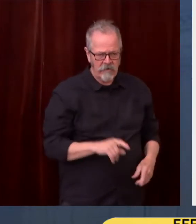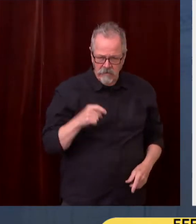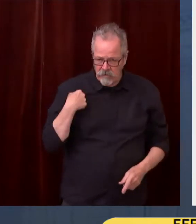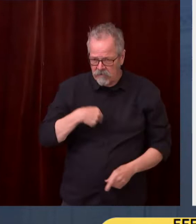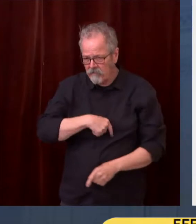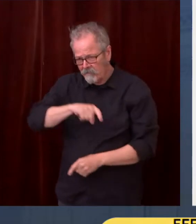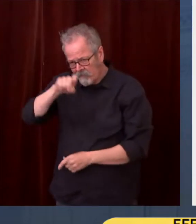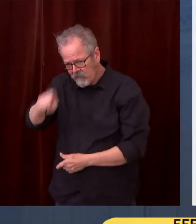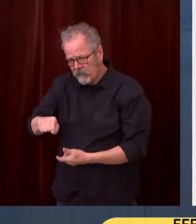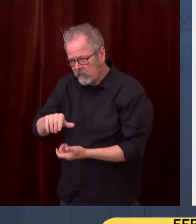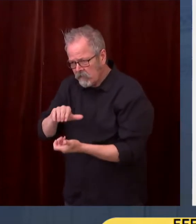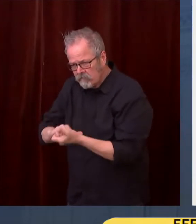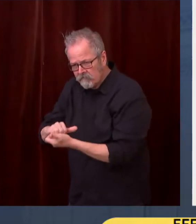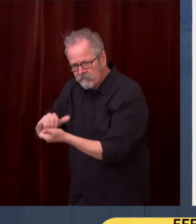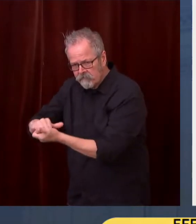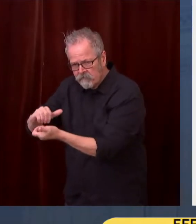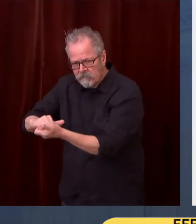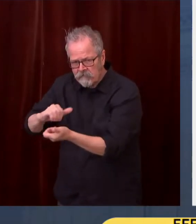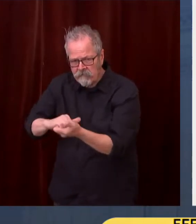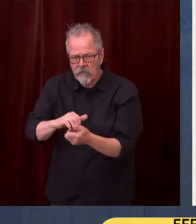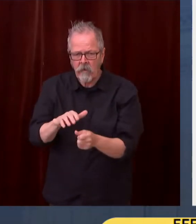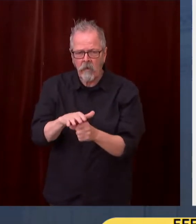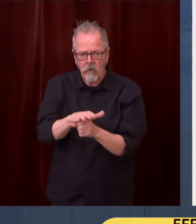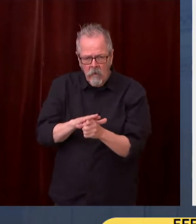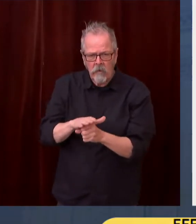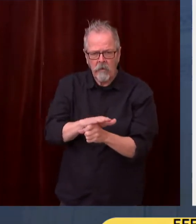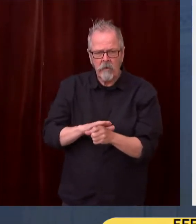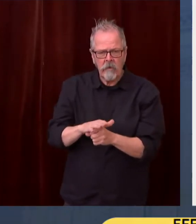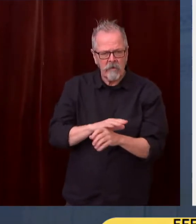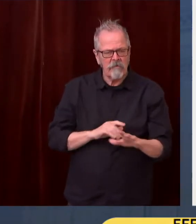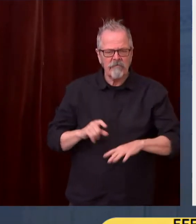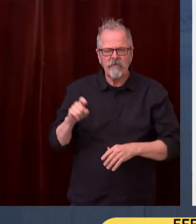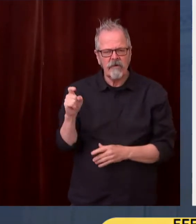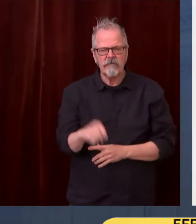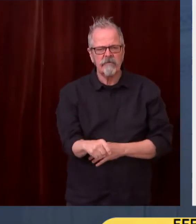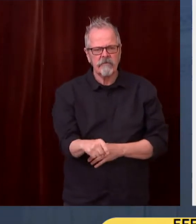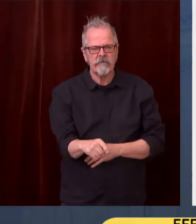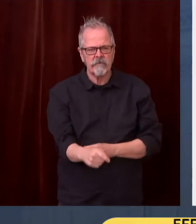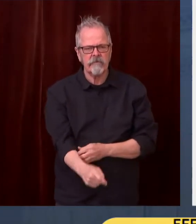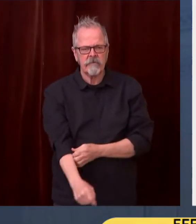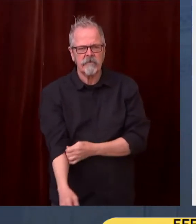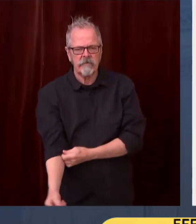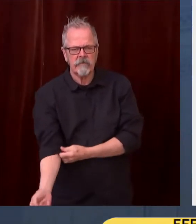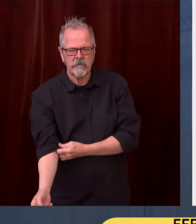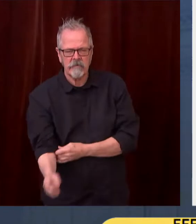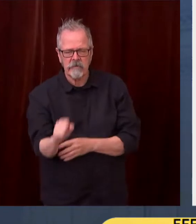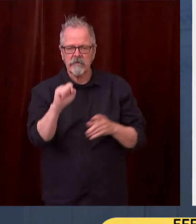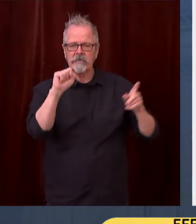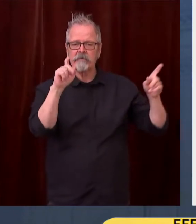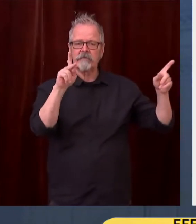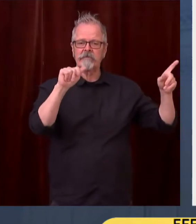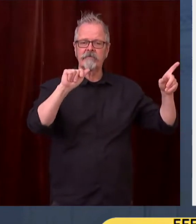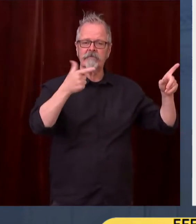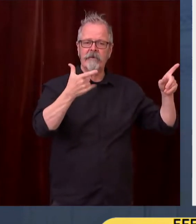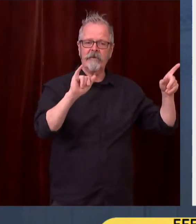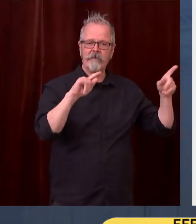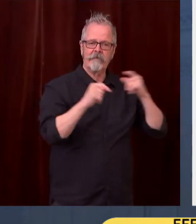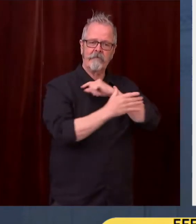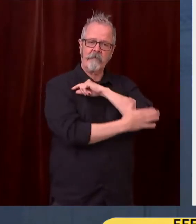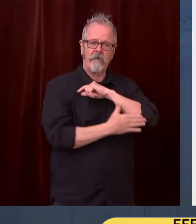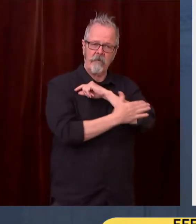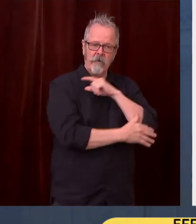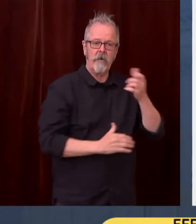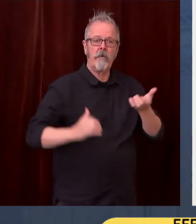project because we believe a roof over one's head is the first step in treating addiction and addressing